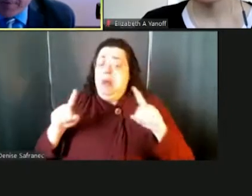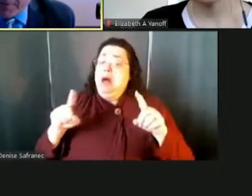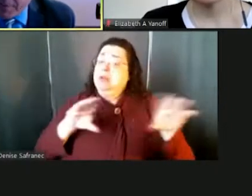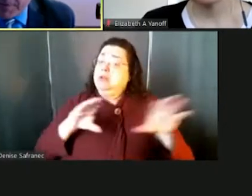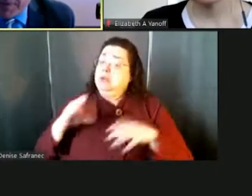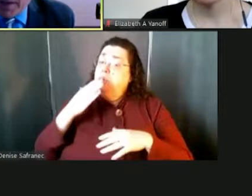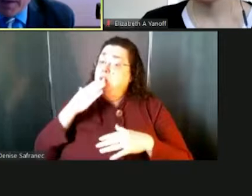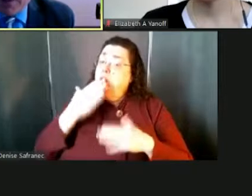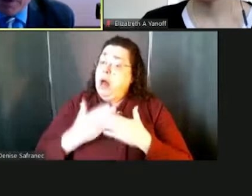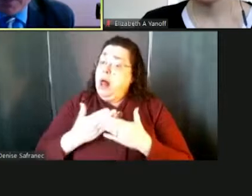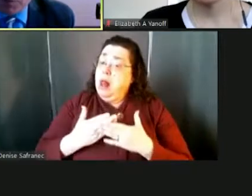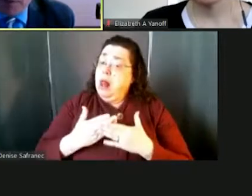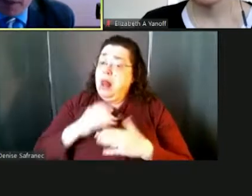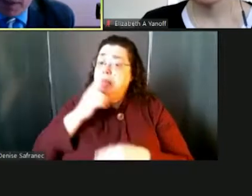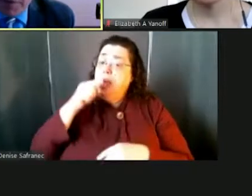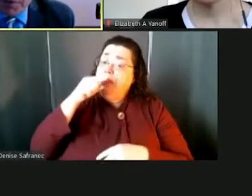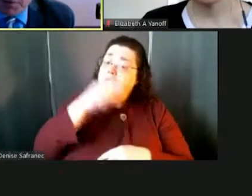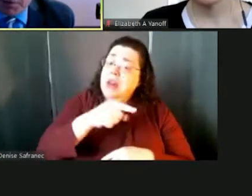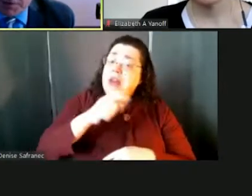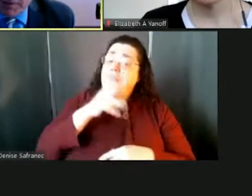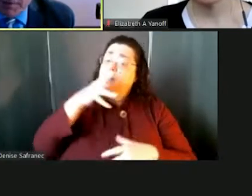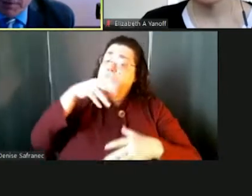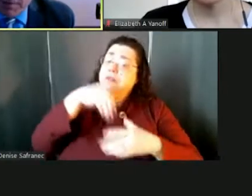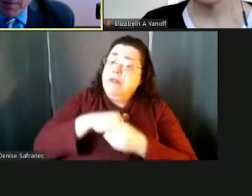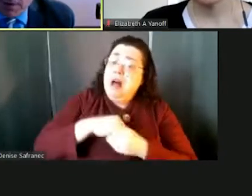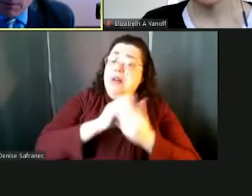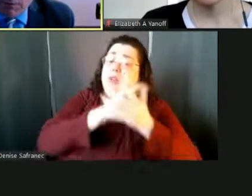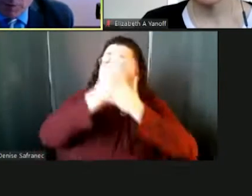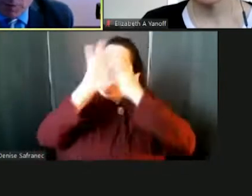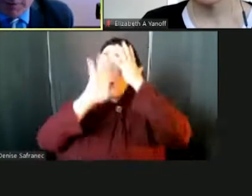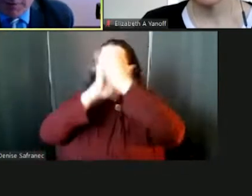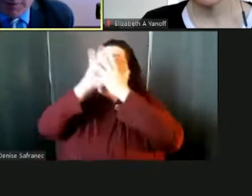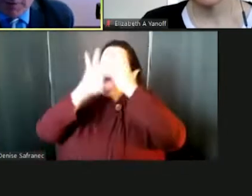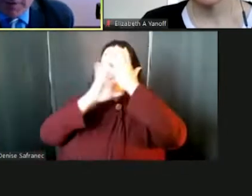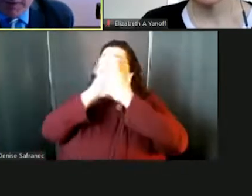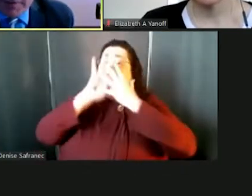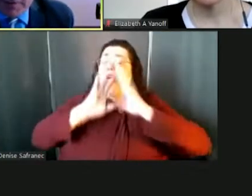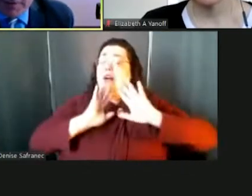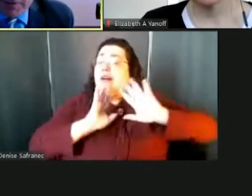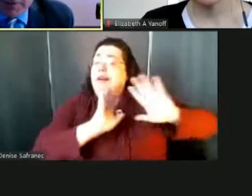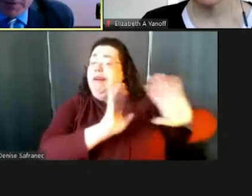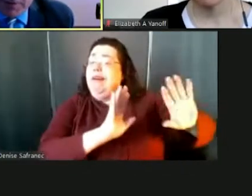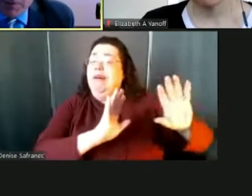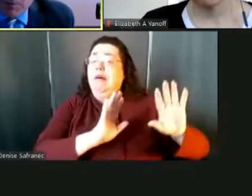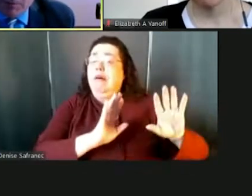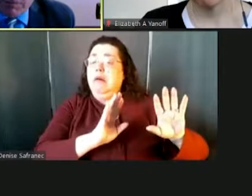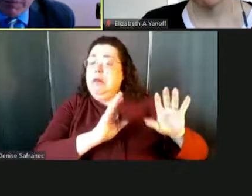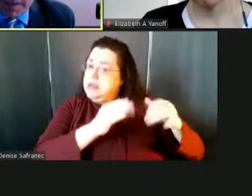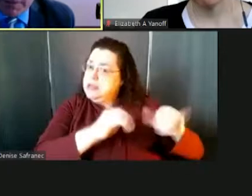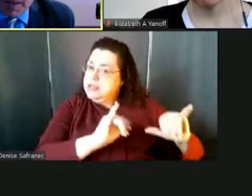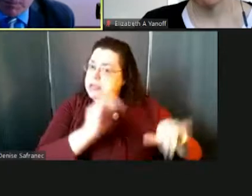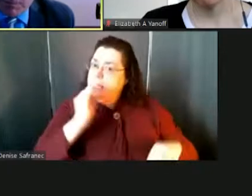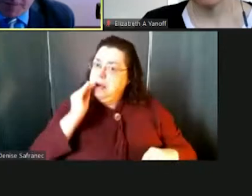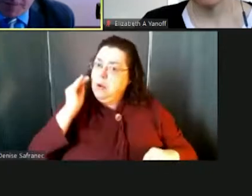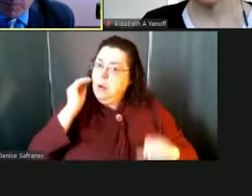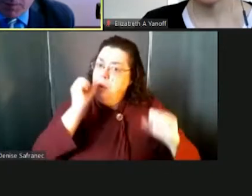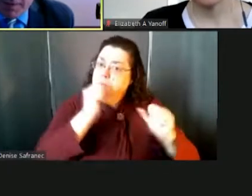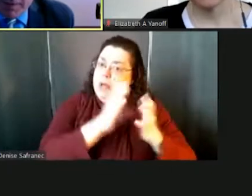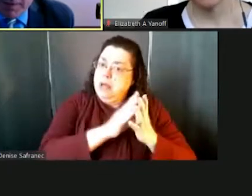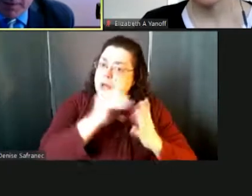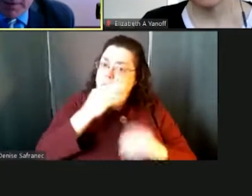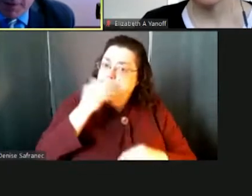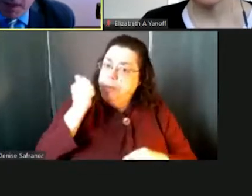they're not there every day and they're able to engage in learning remotely. And those are the kinds of things that I think we're reflecting on, we're